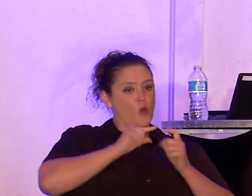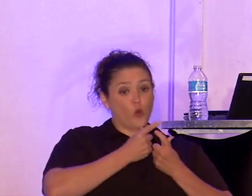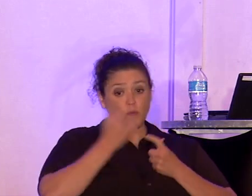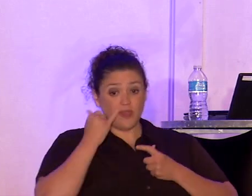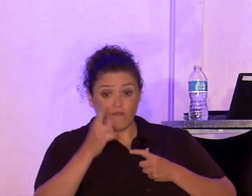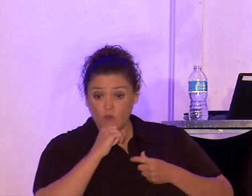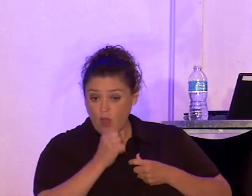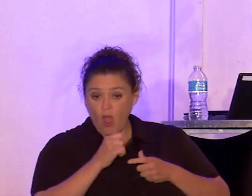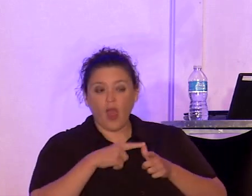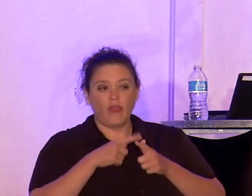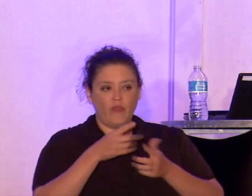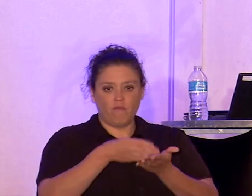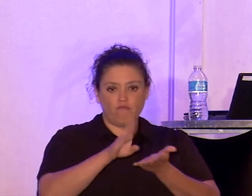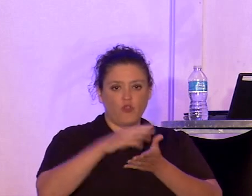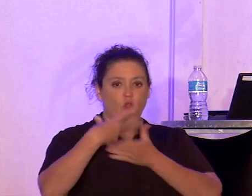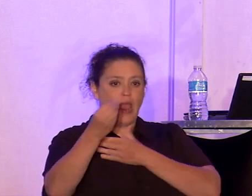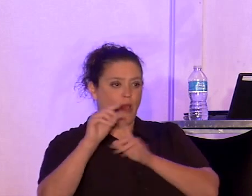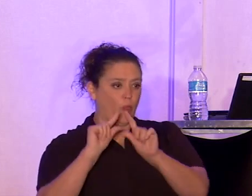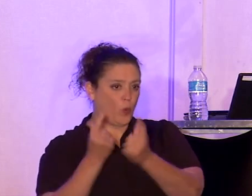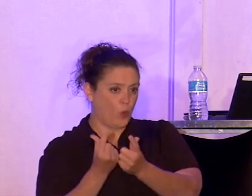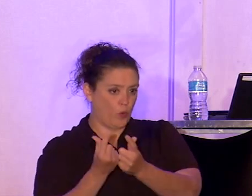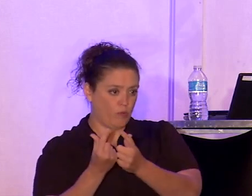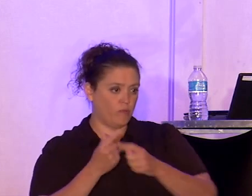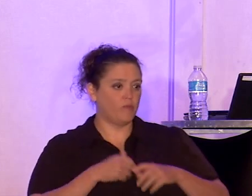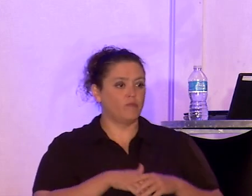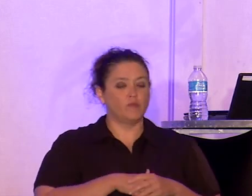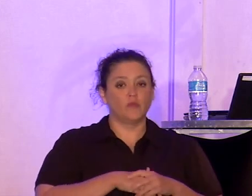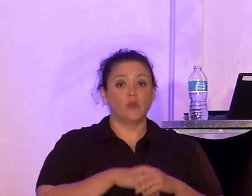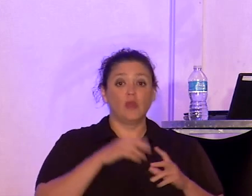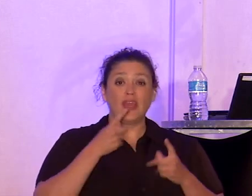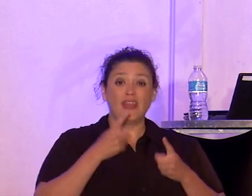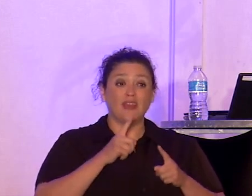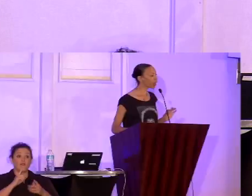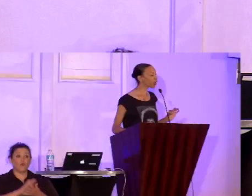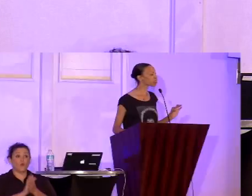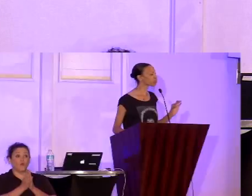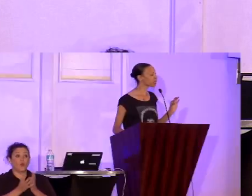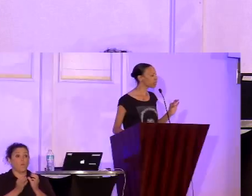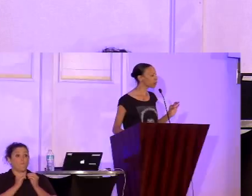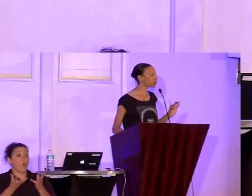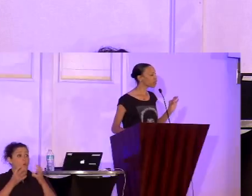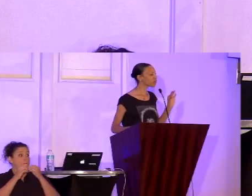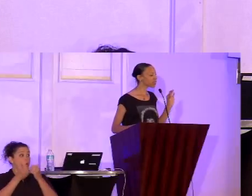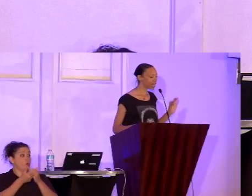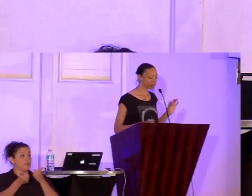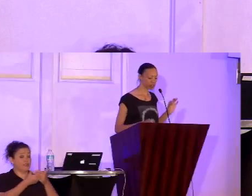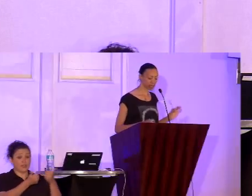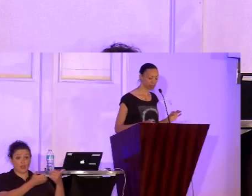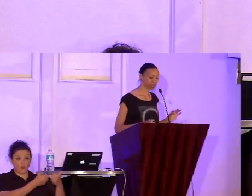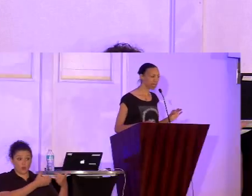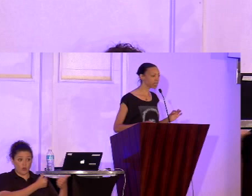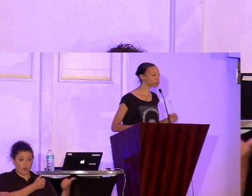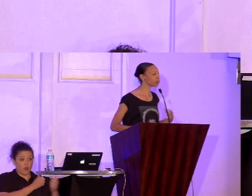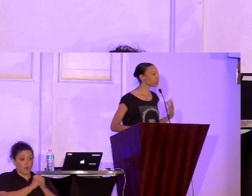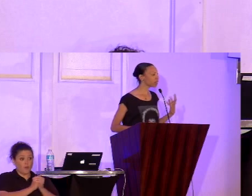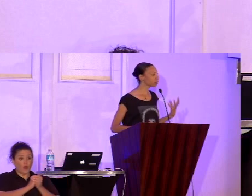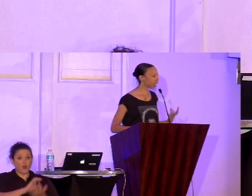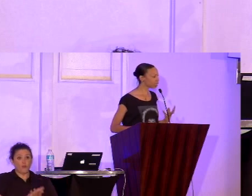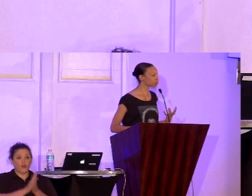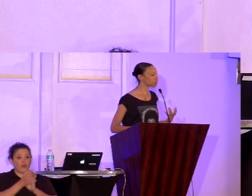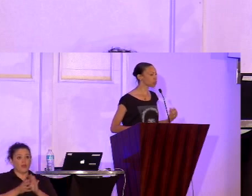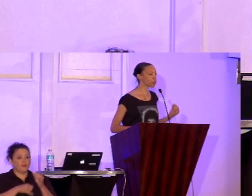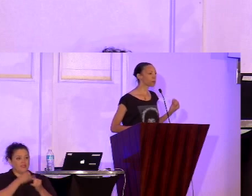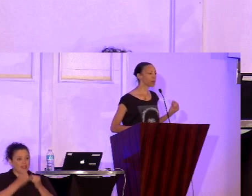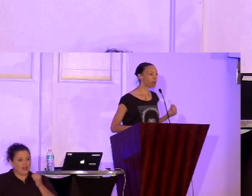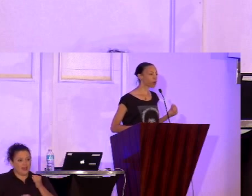In communities of color that are increasingly hyper-segregated, prayer has become the last sham gasp of